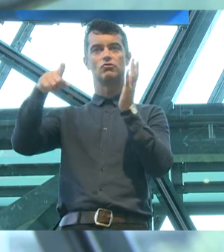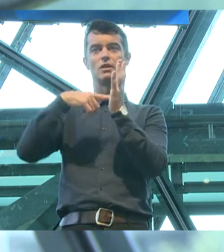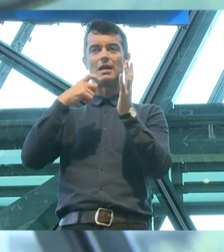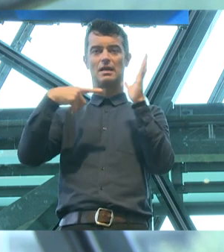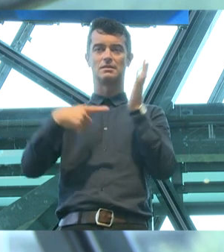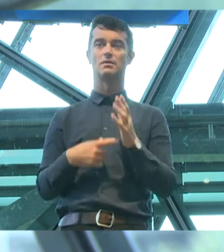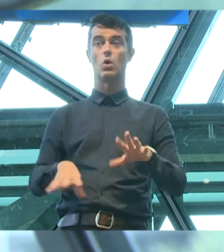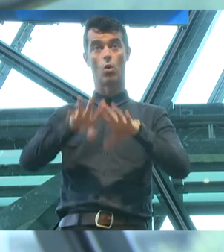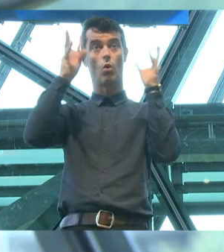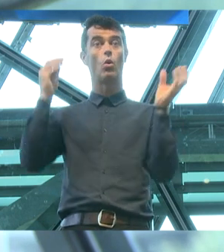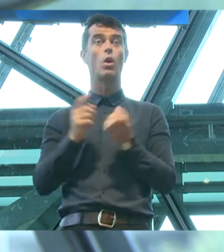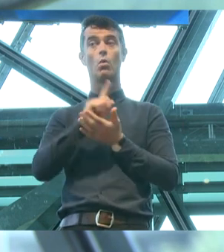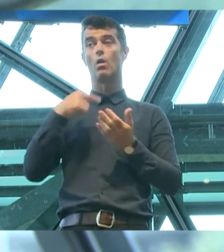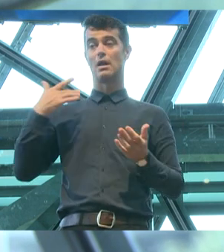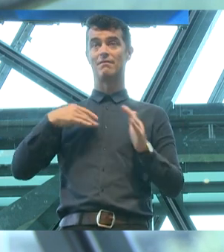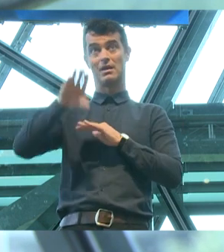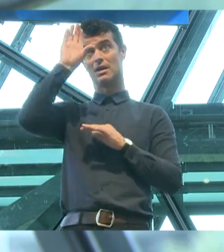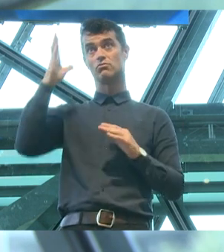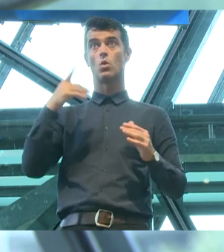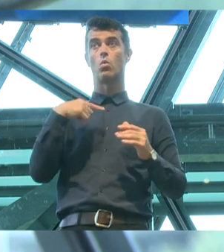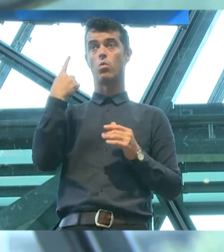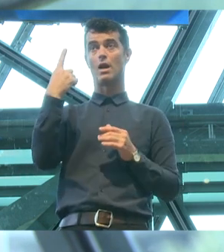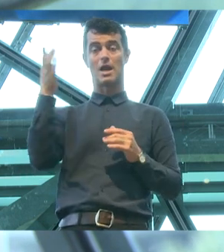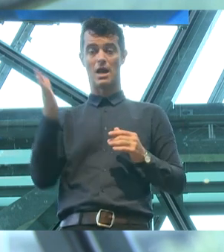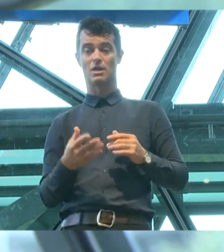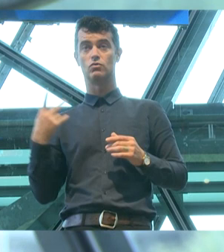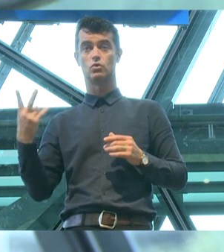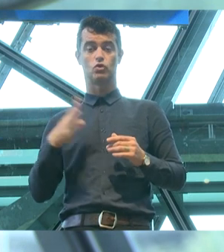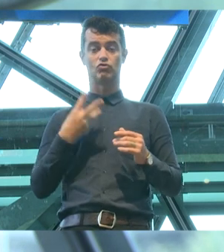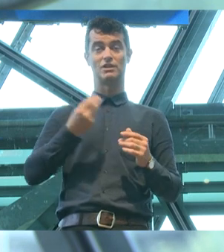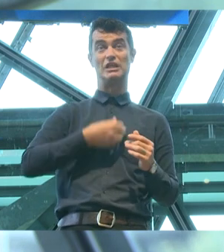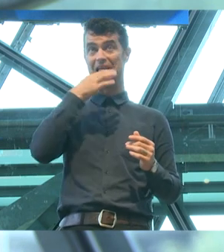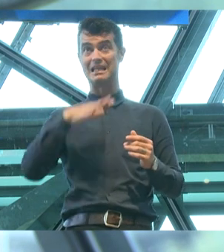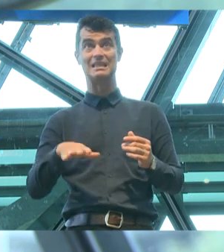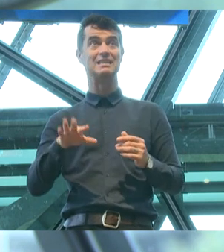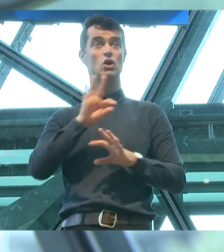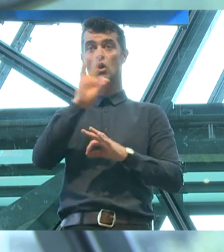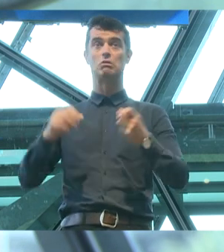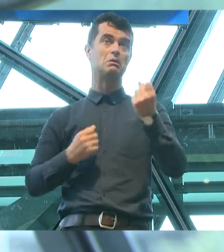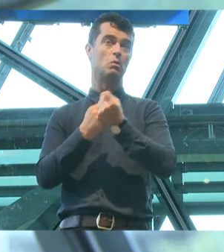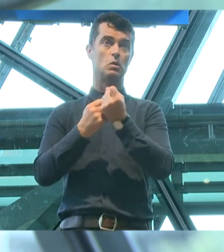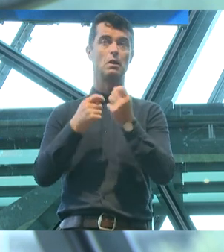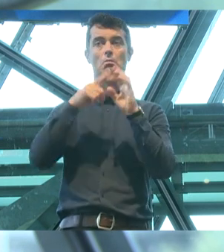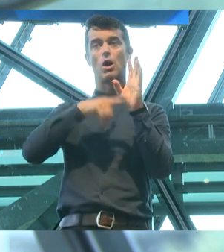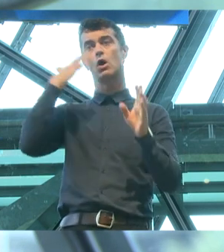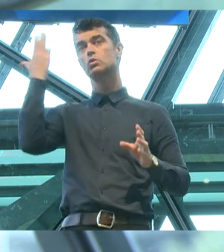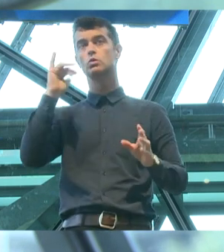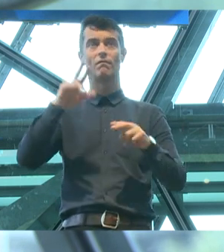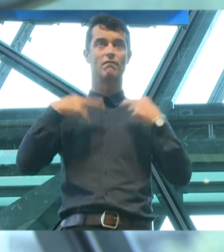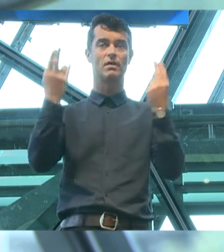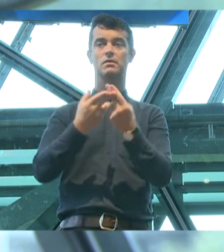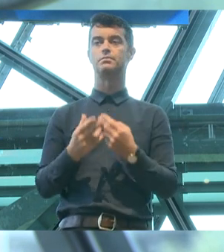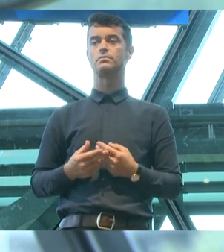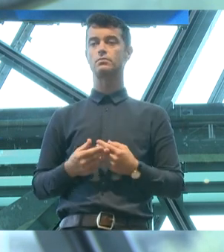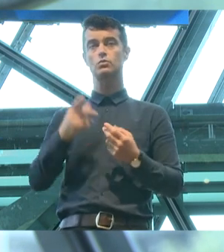All this while we live in a country where one in two transgender kids who aren't supported by schools or families